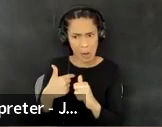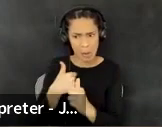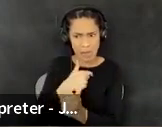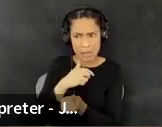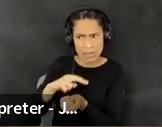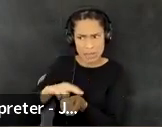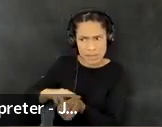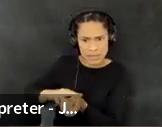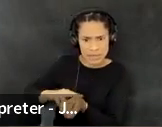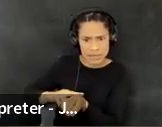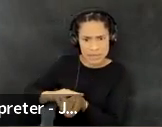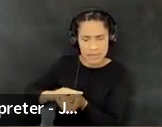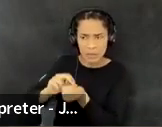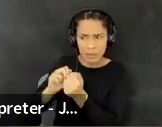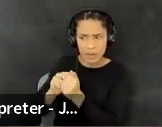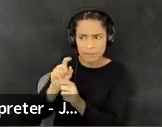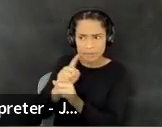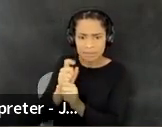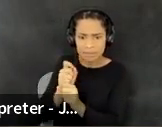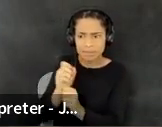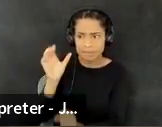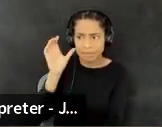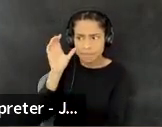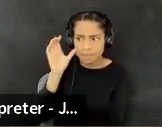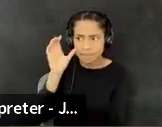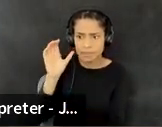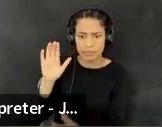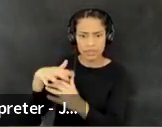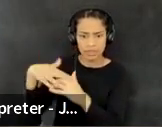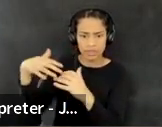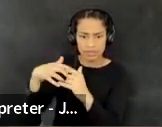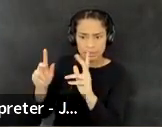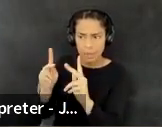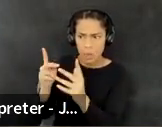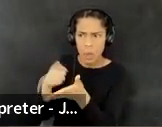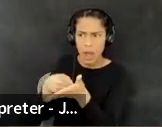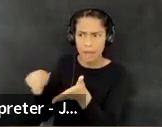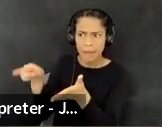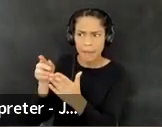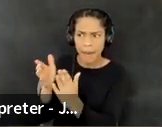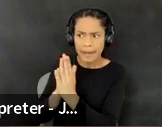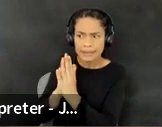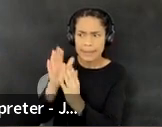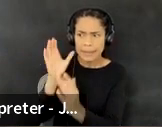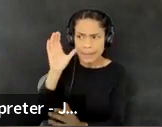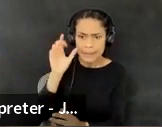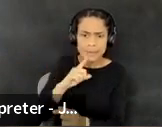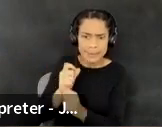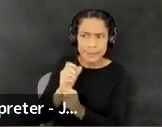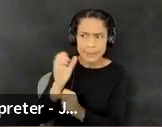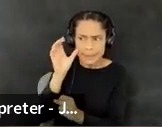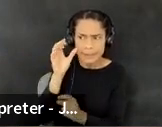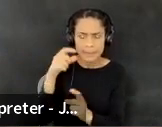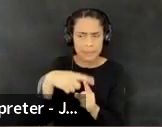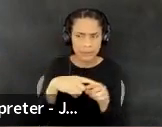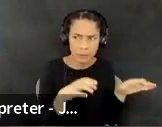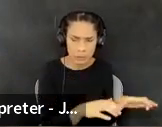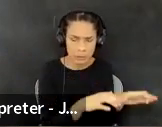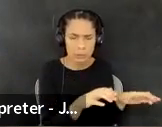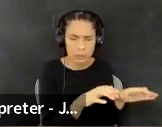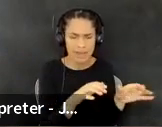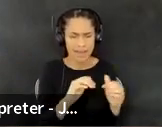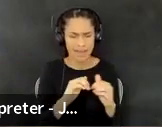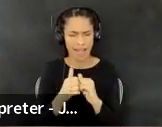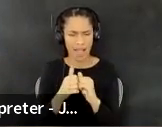with really listening and really understanding with what indigenous folks are, are asking of in, in relation to all of this work, um, in